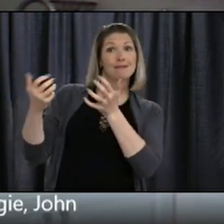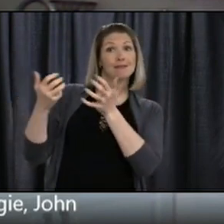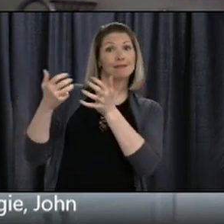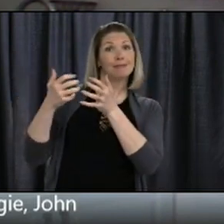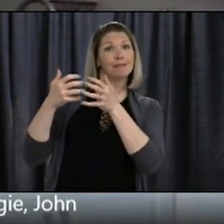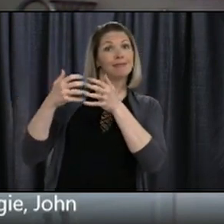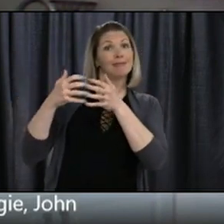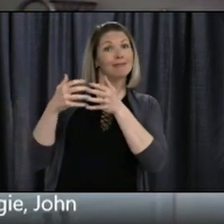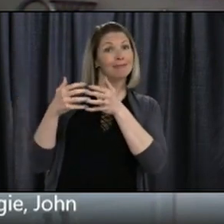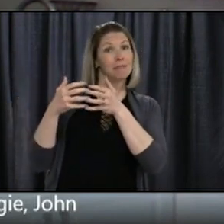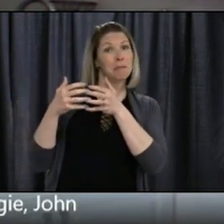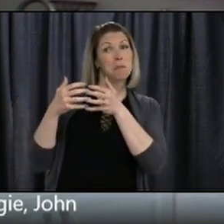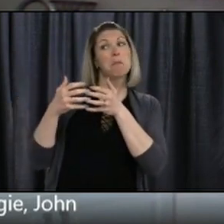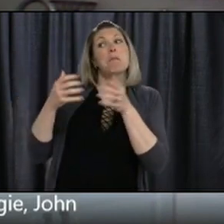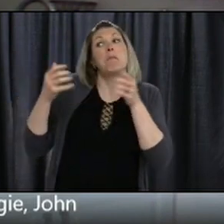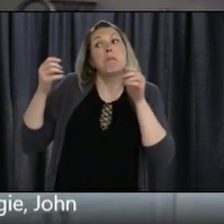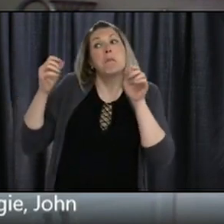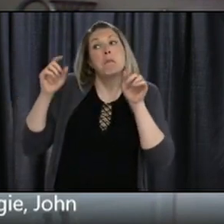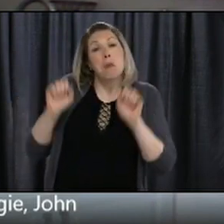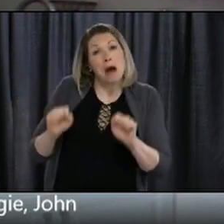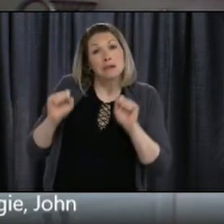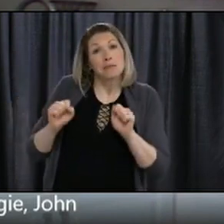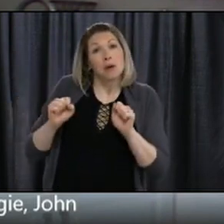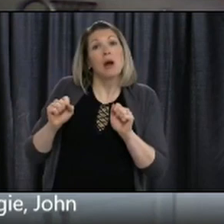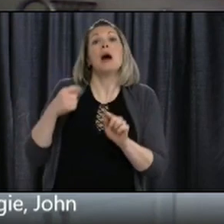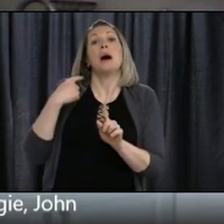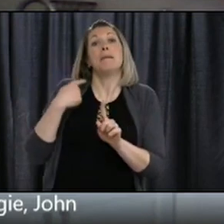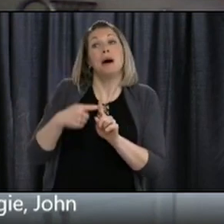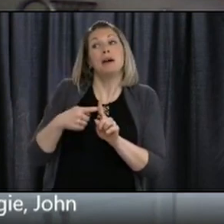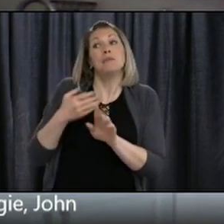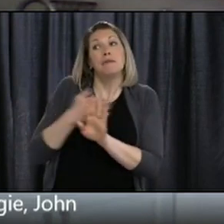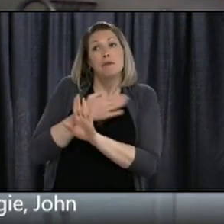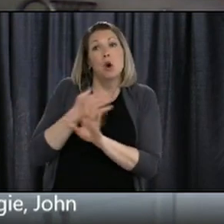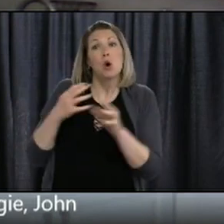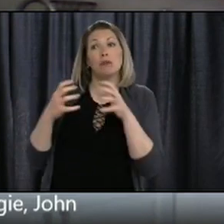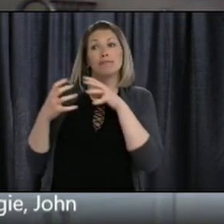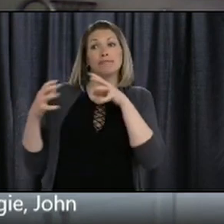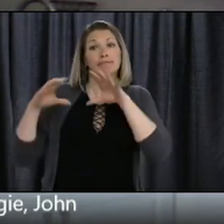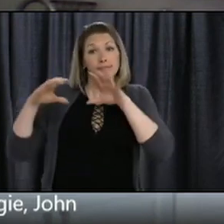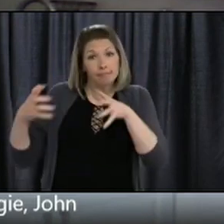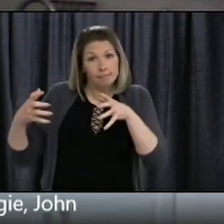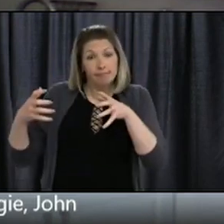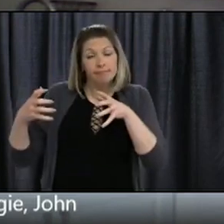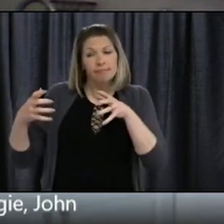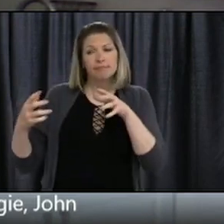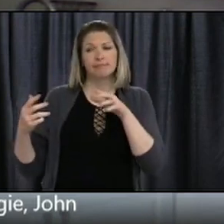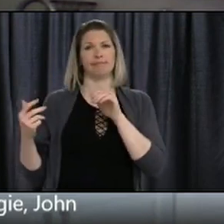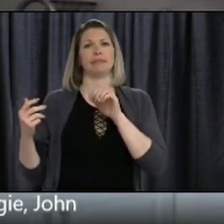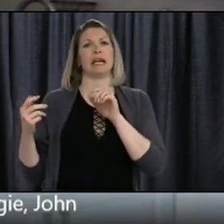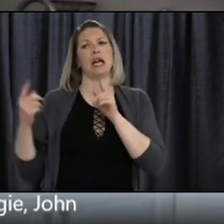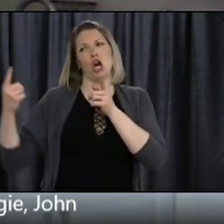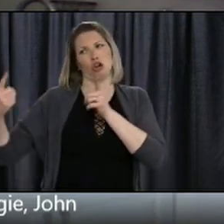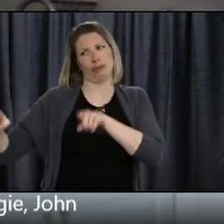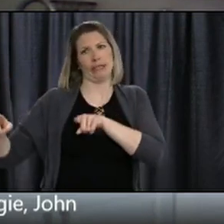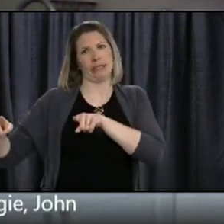is not meant to encourage large family gatherings. It is not meant to permit